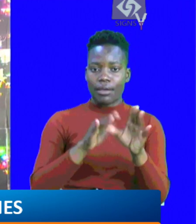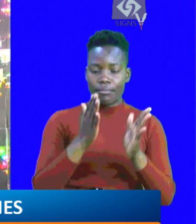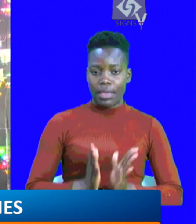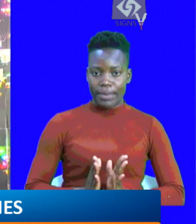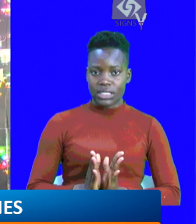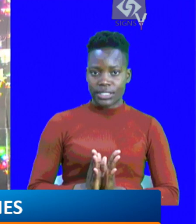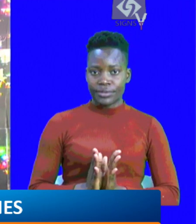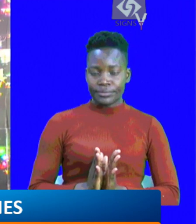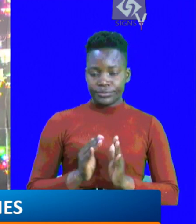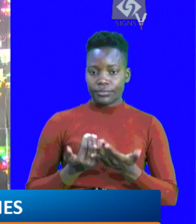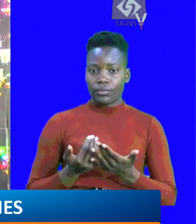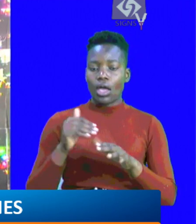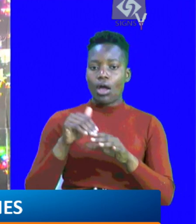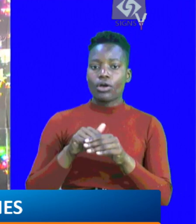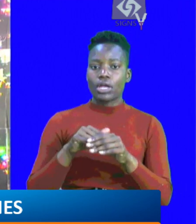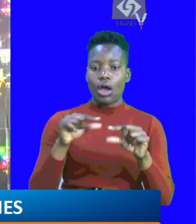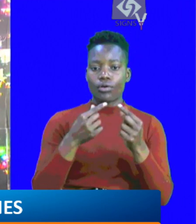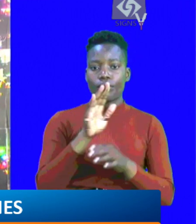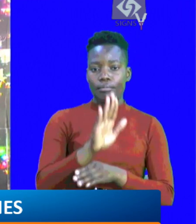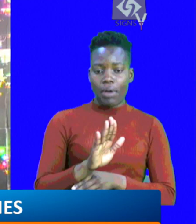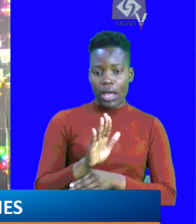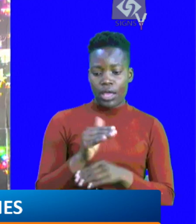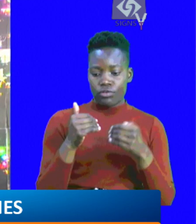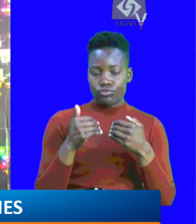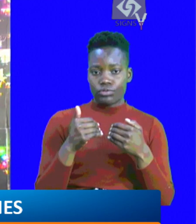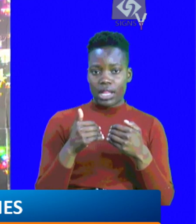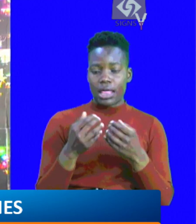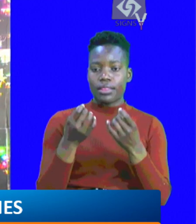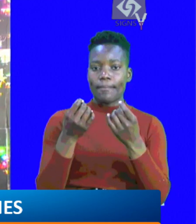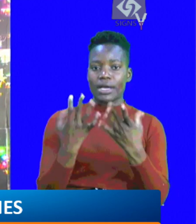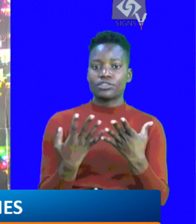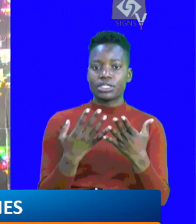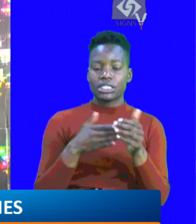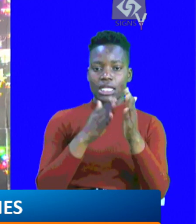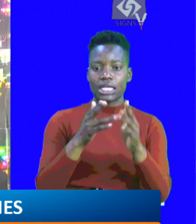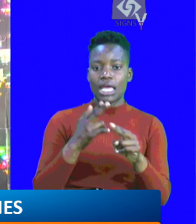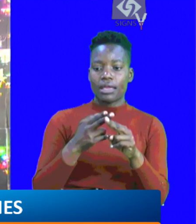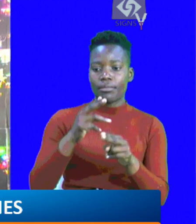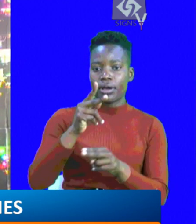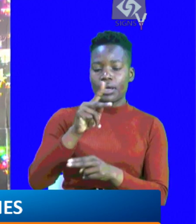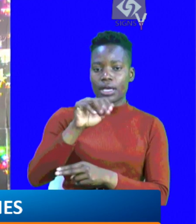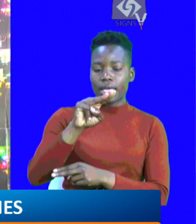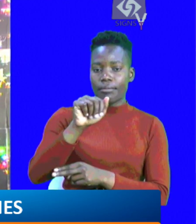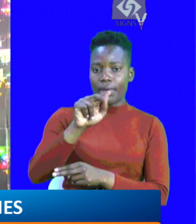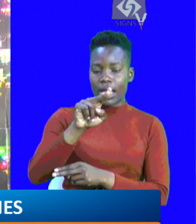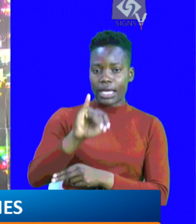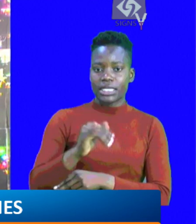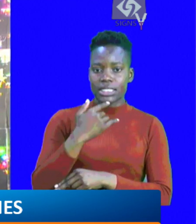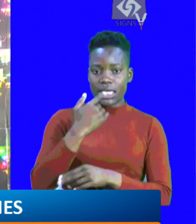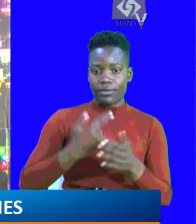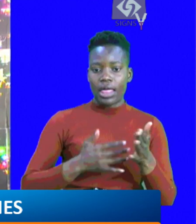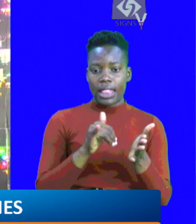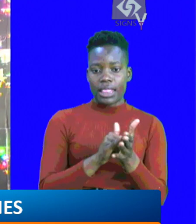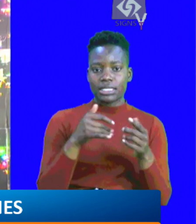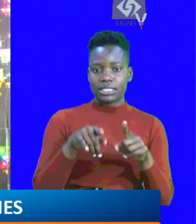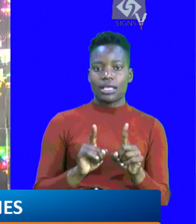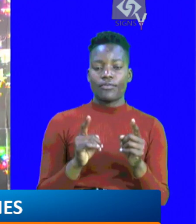as they rallied members allied to their coalitions to toe the line, even as Majority Leader Kimani